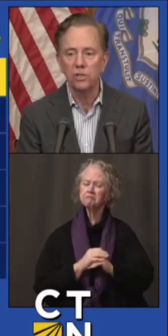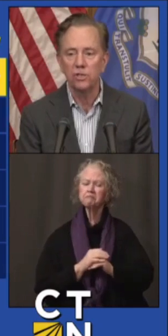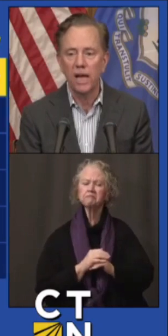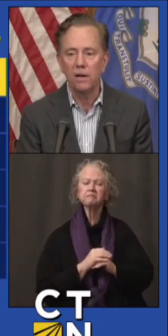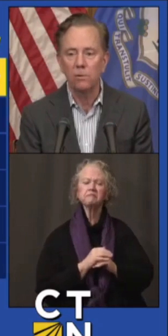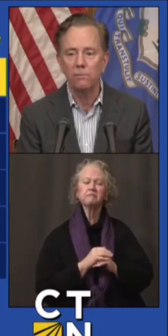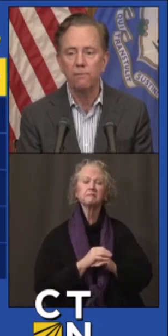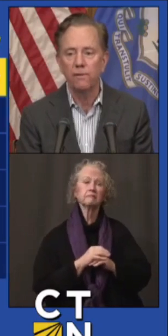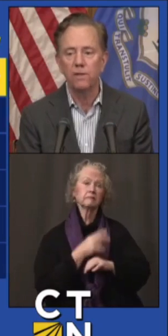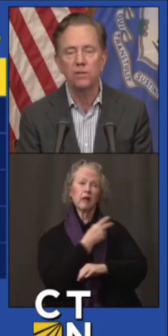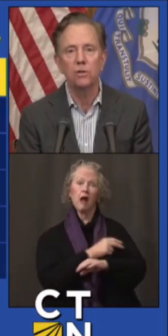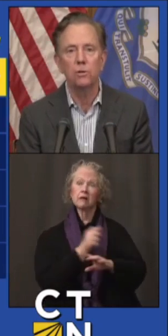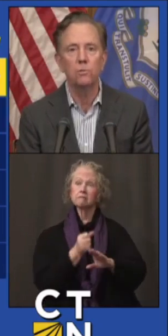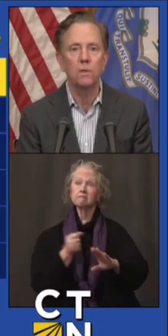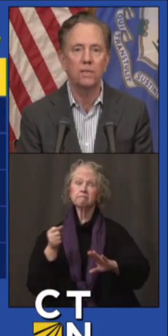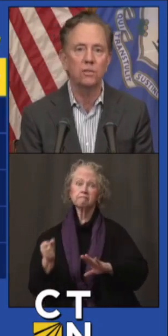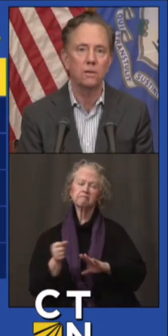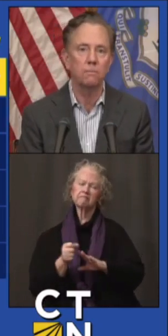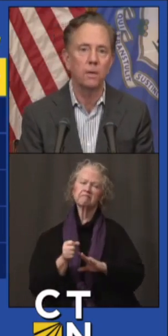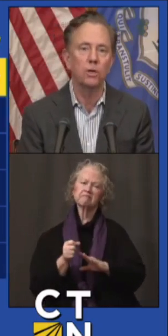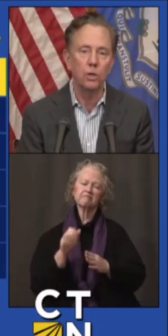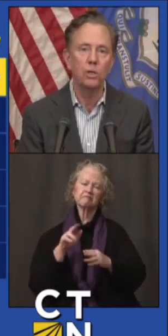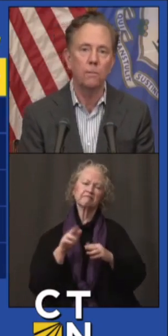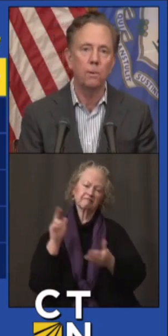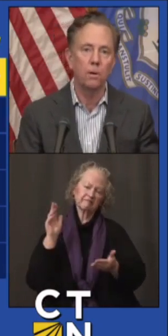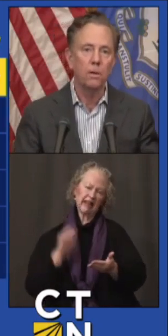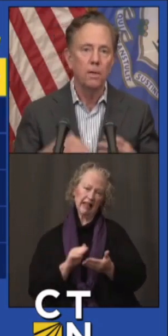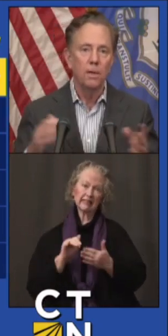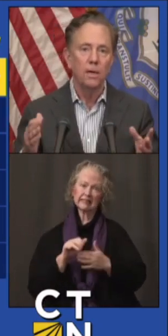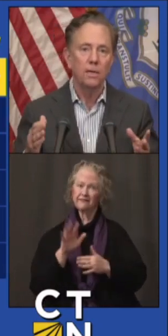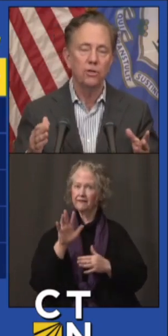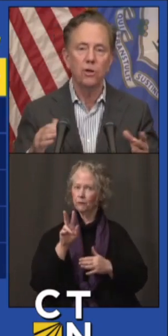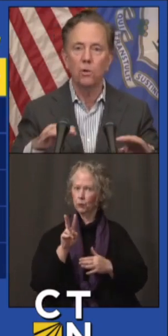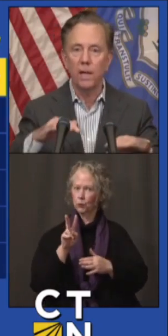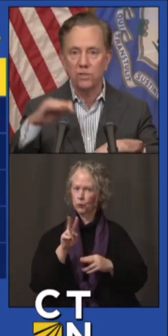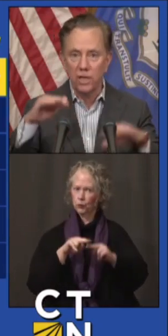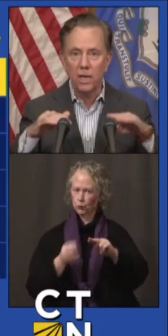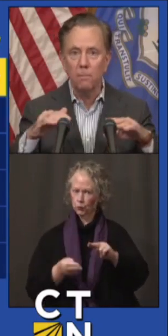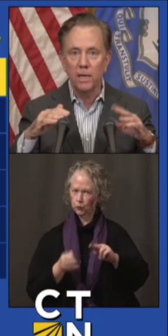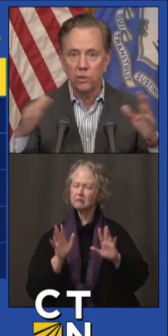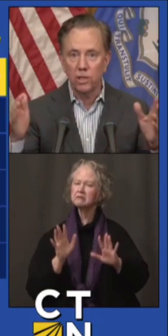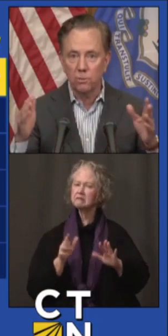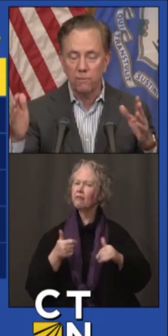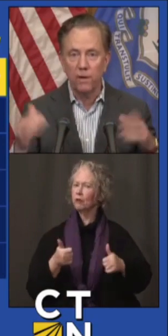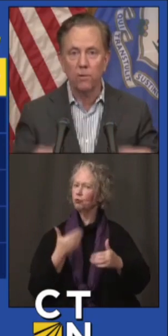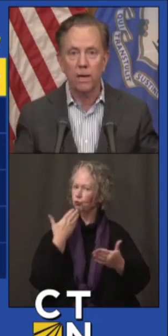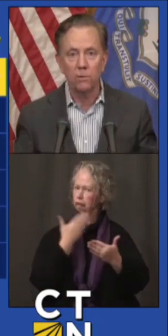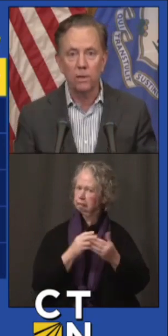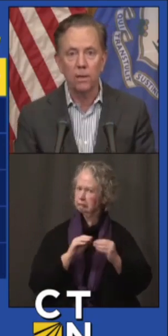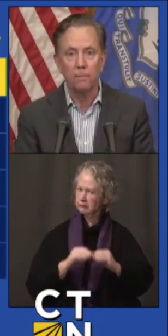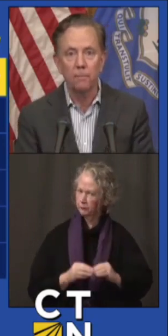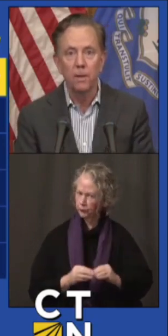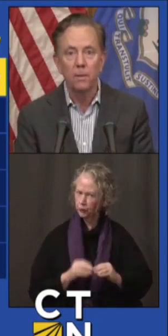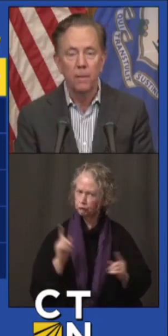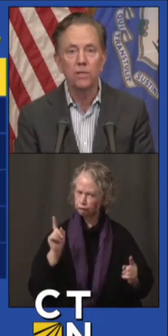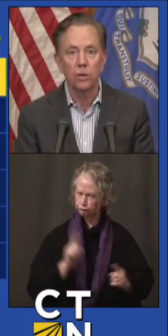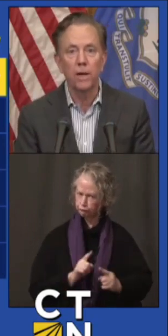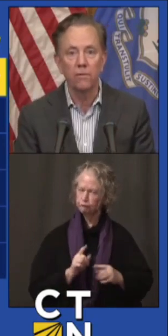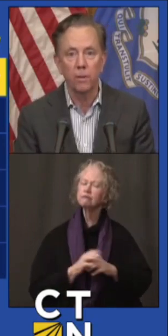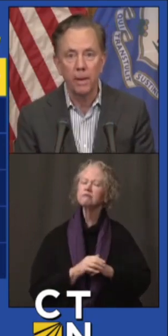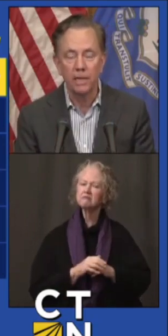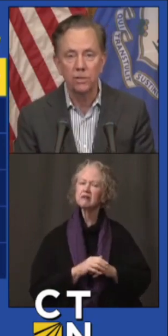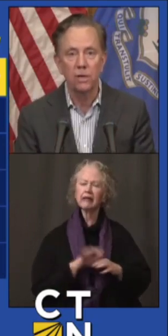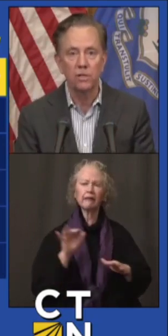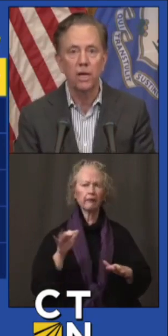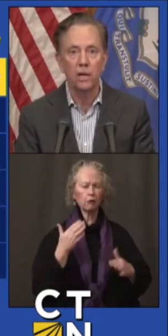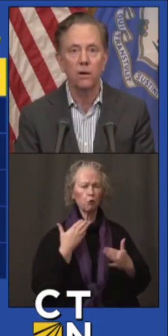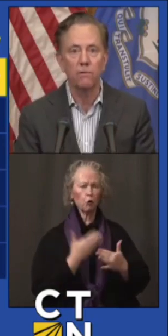Hospitalizations down 52. That's a good number. As you know, that's a key metric as we figure out, make sure we